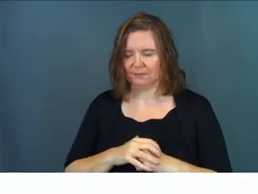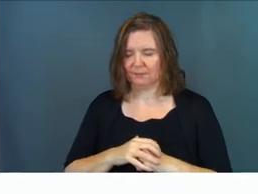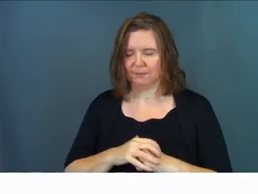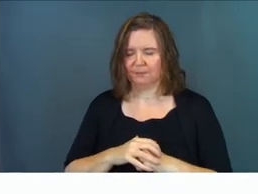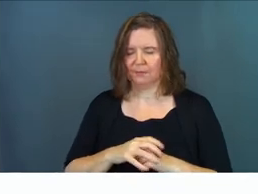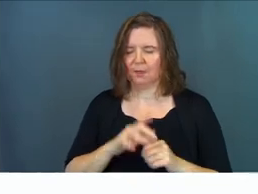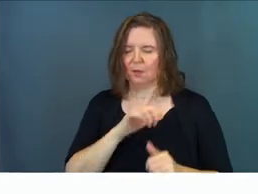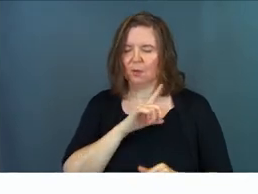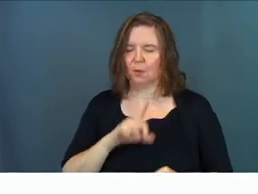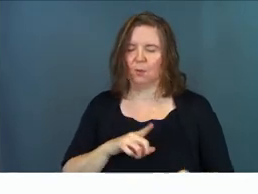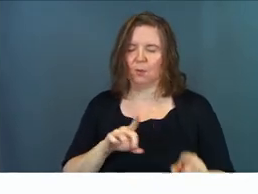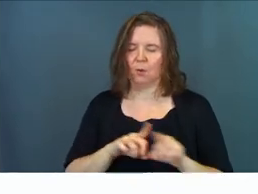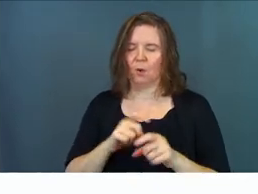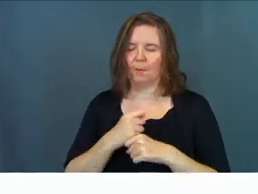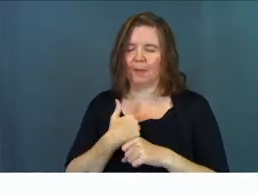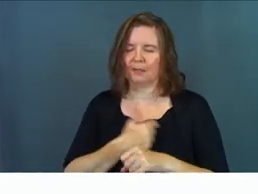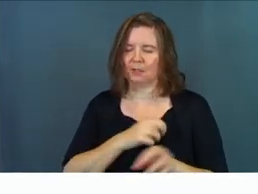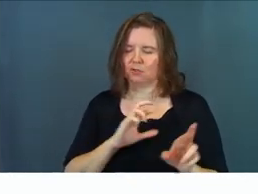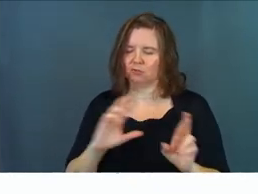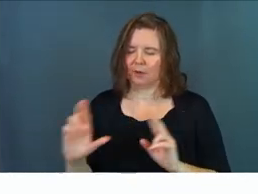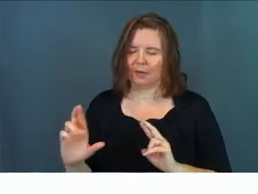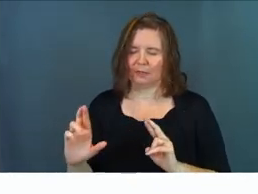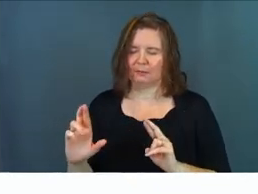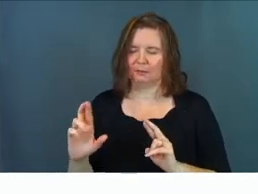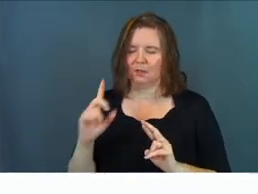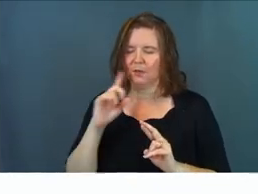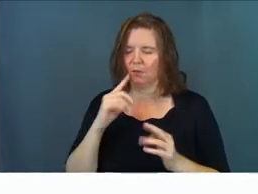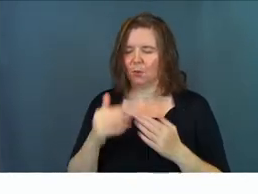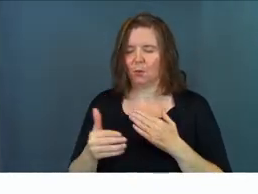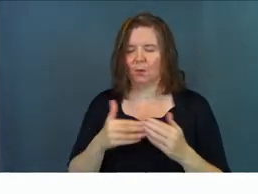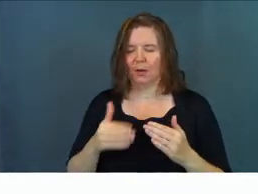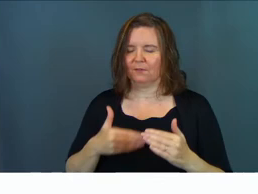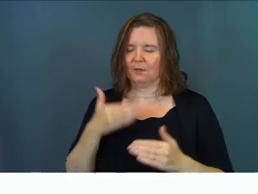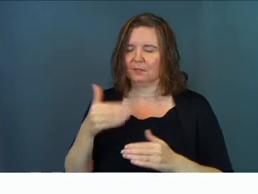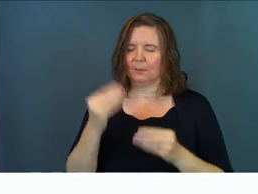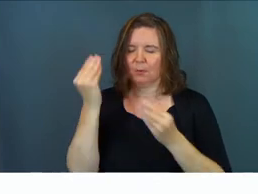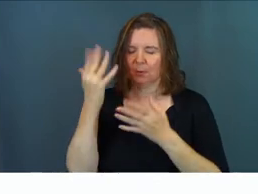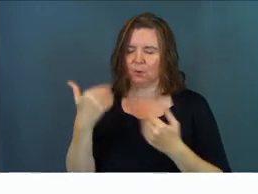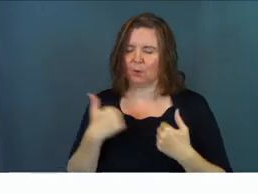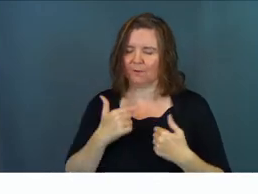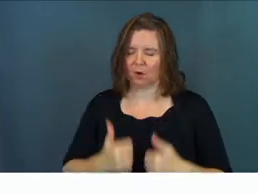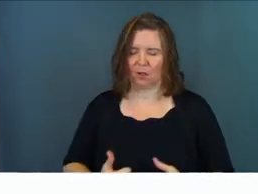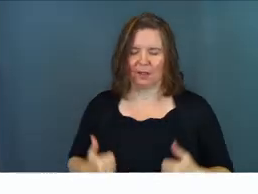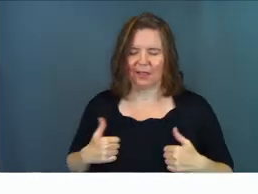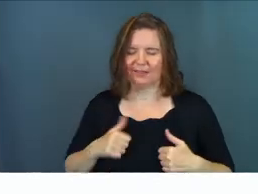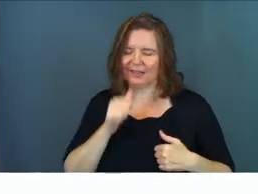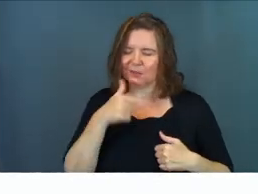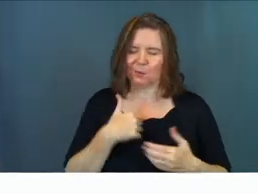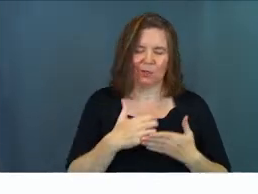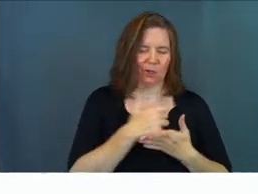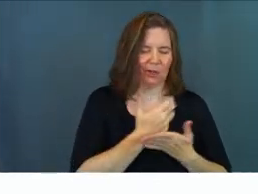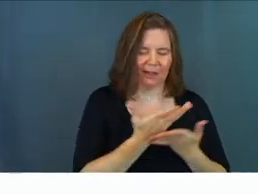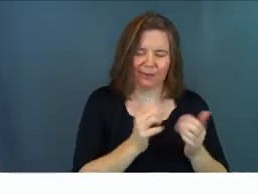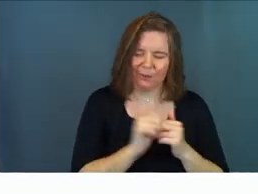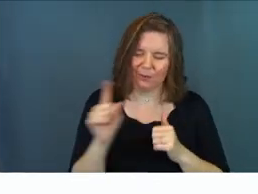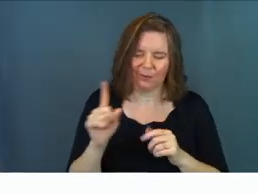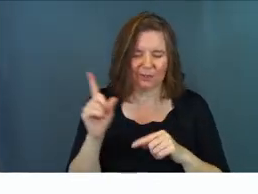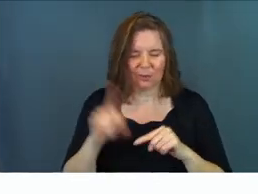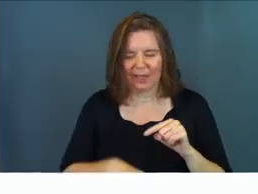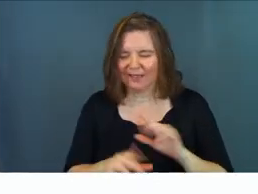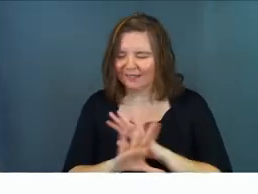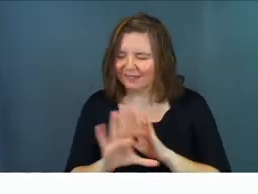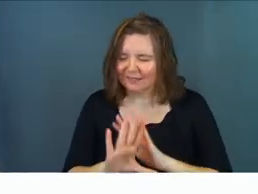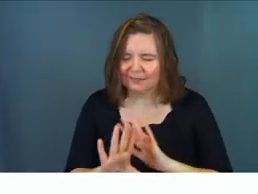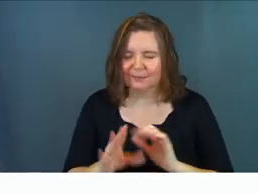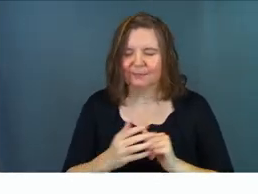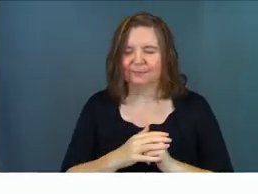Lord, also make us ready for whatever steps of obedience you've got in our lives, Lord. Not so we can earn anything with you. Not because you can't